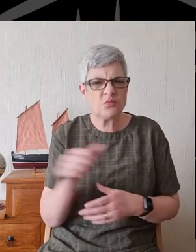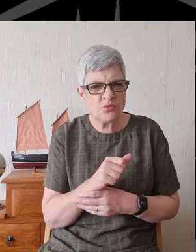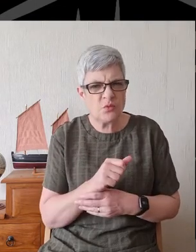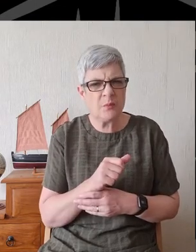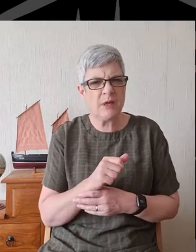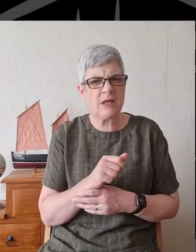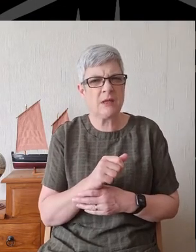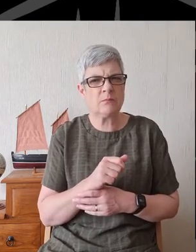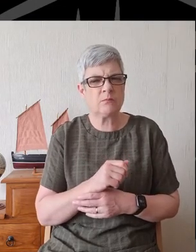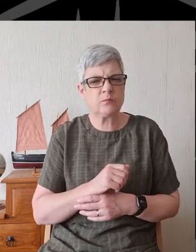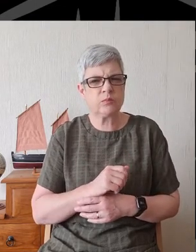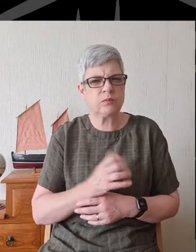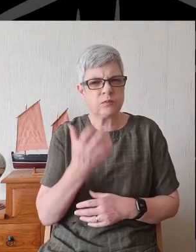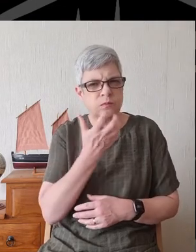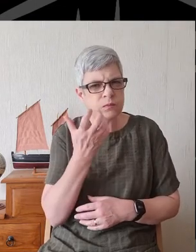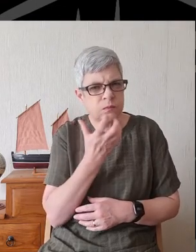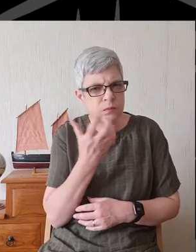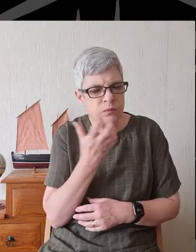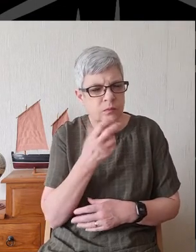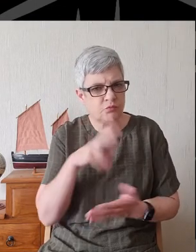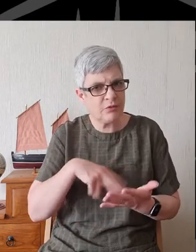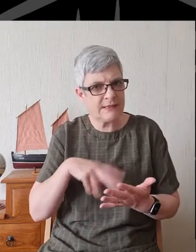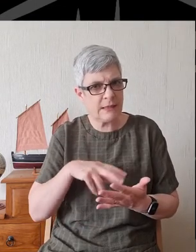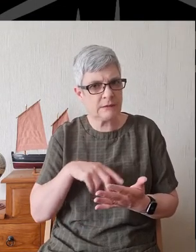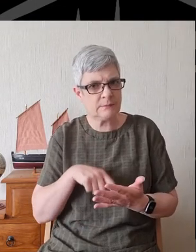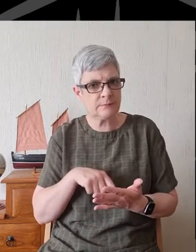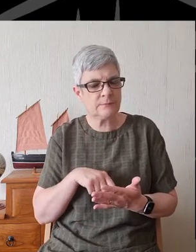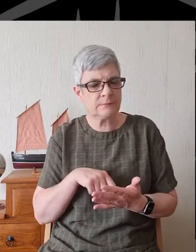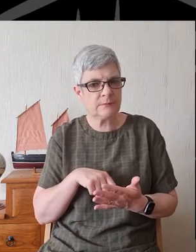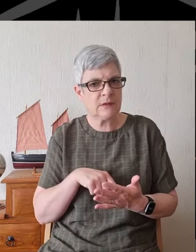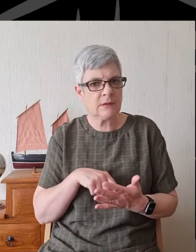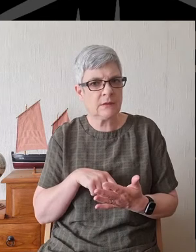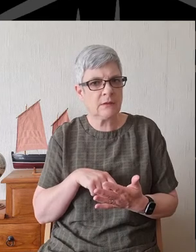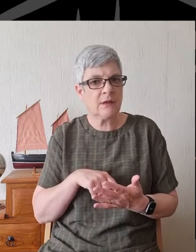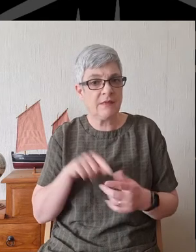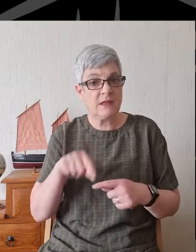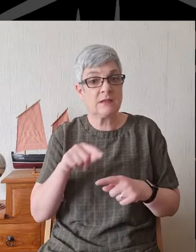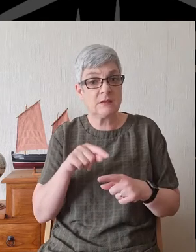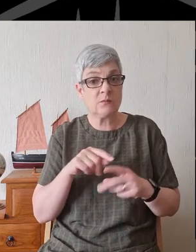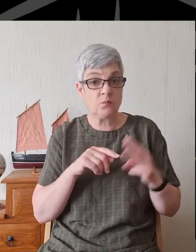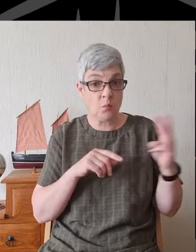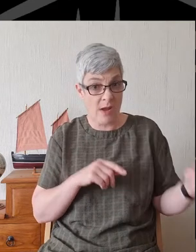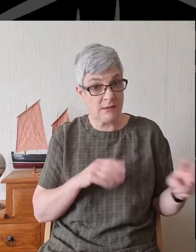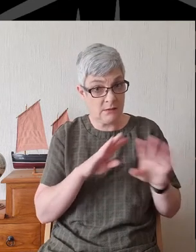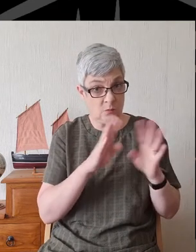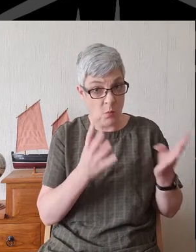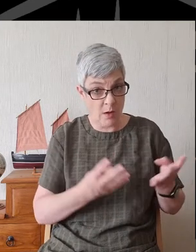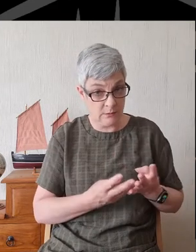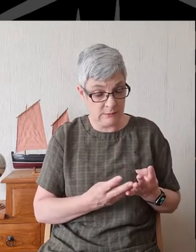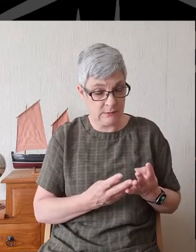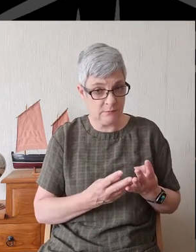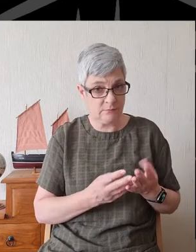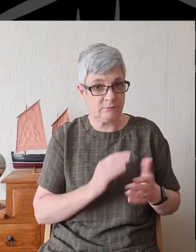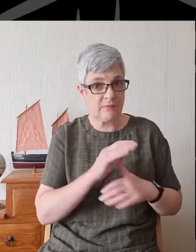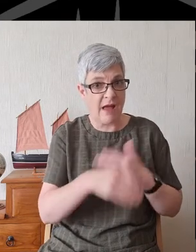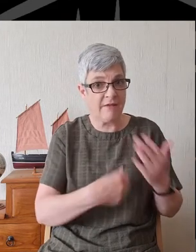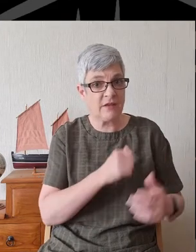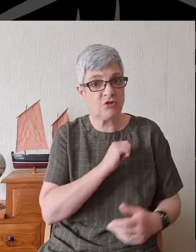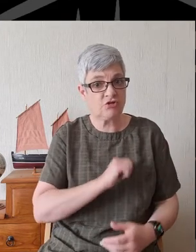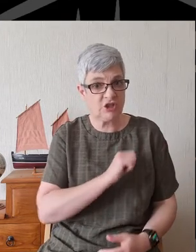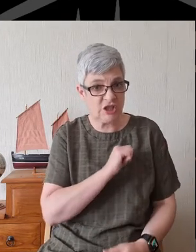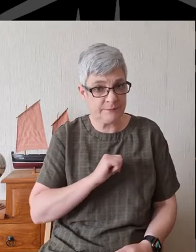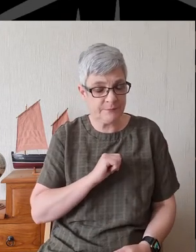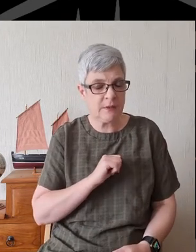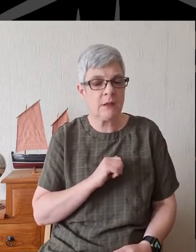sober reading for us in our post-Christian Western world. In our post-Christian